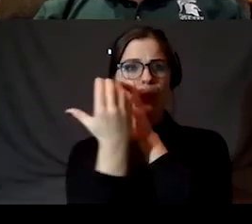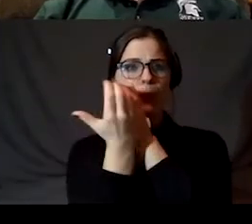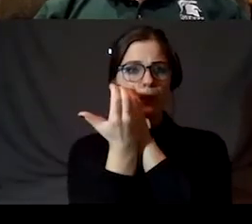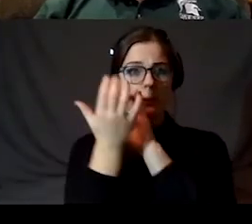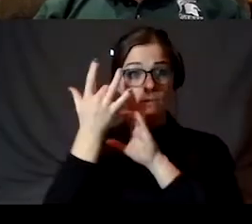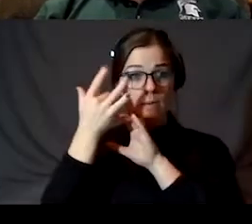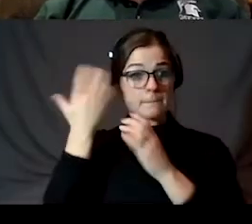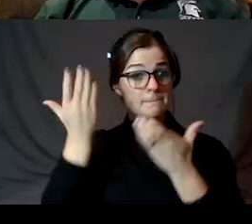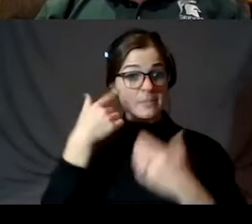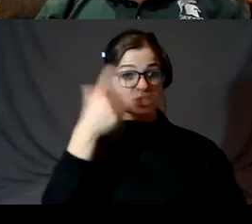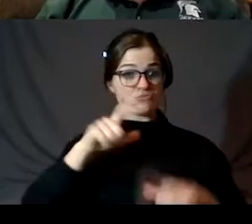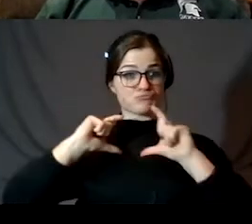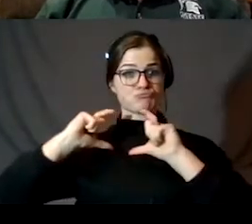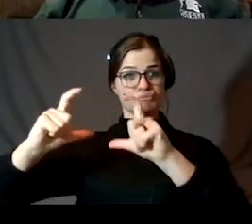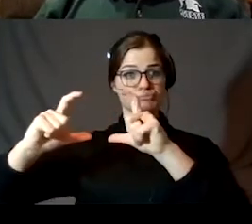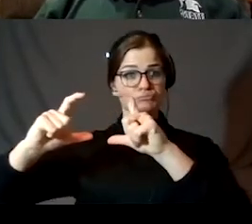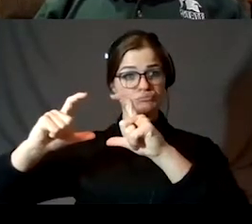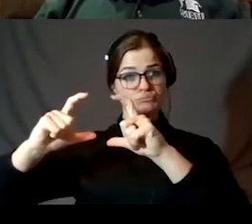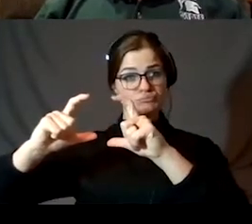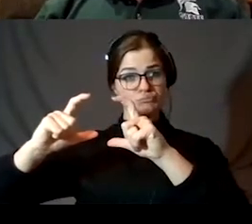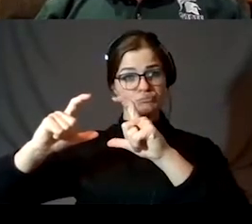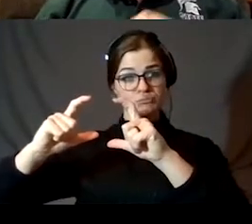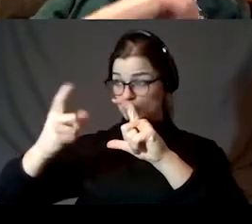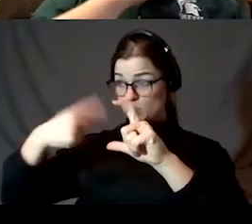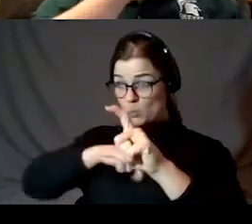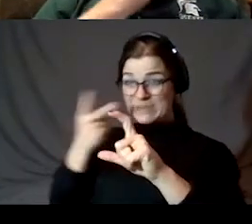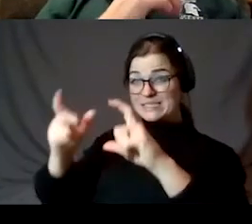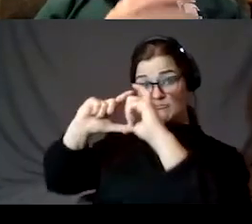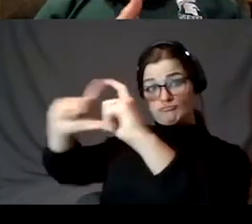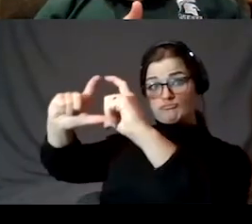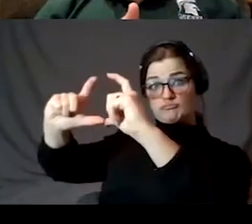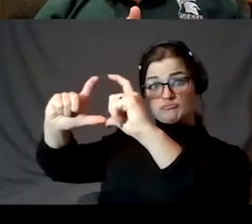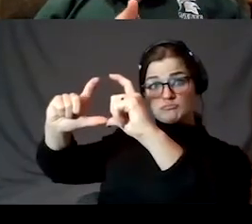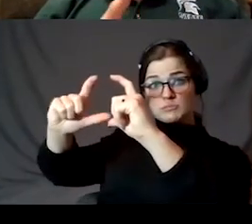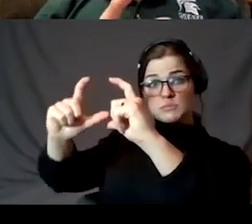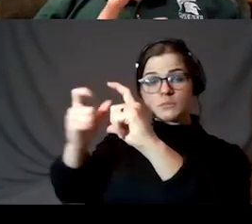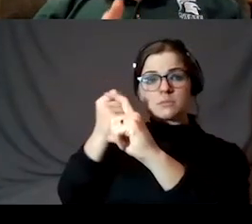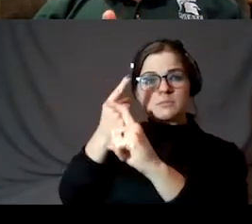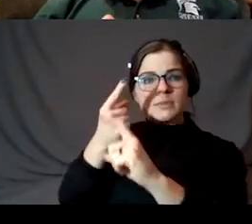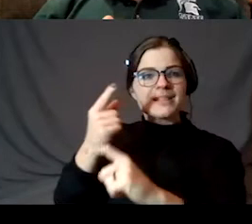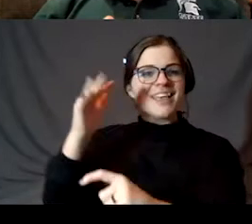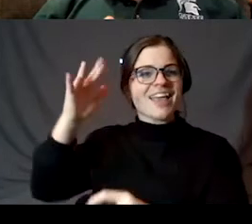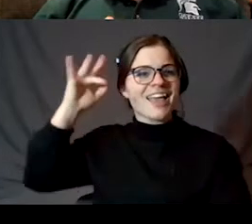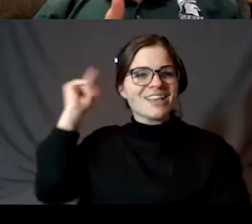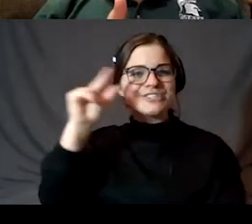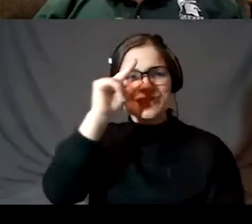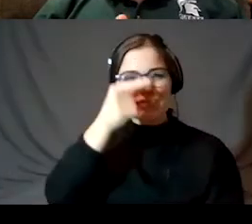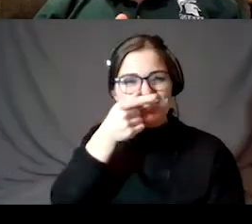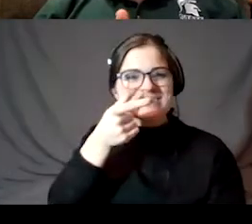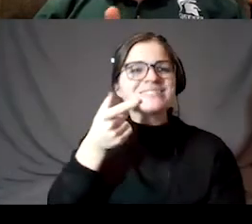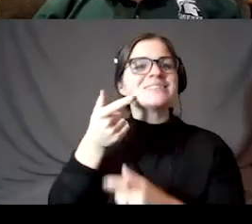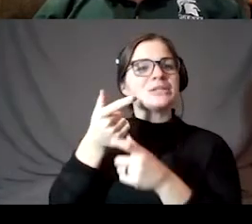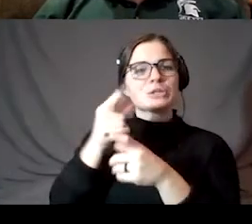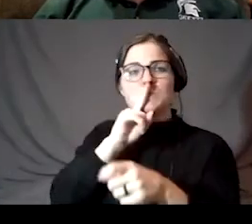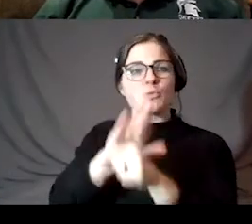disk. That's what it looks like. We see a disk, and the ancient Greeks proved that the moon was a ball and not